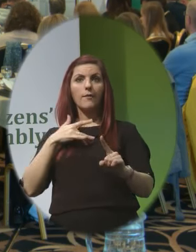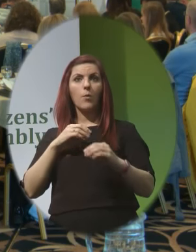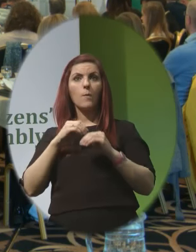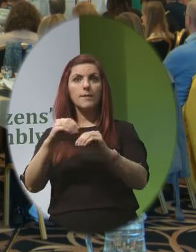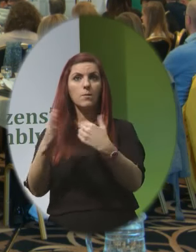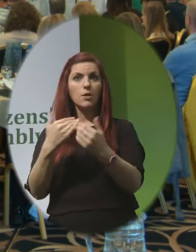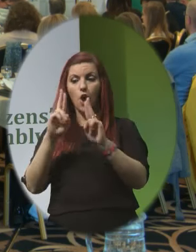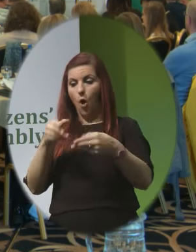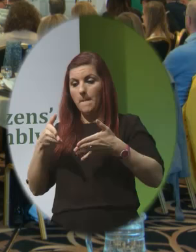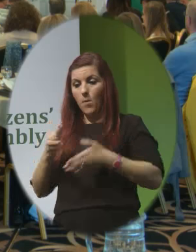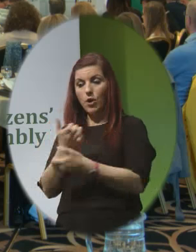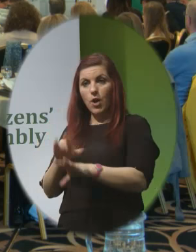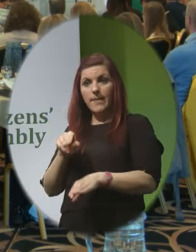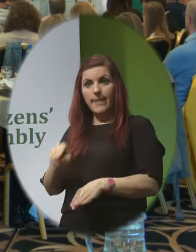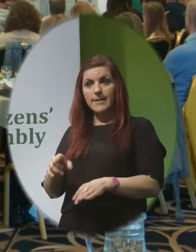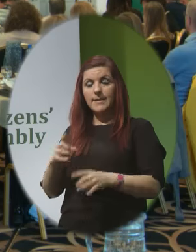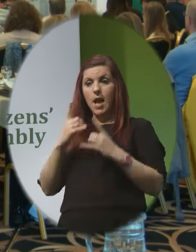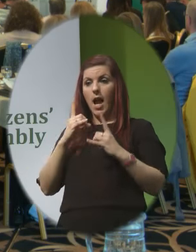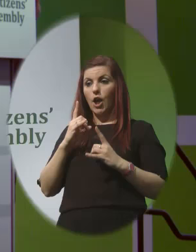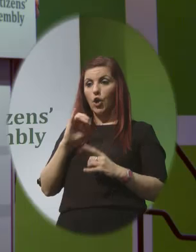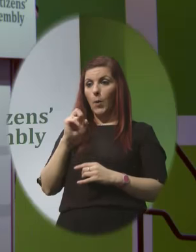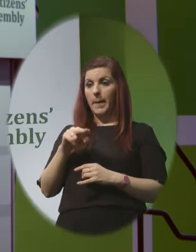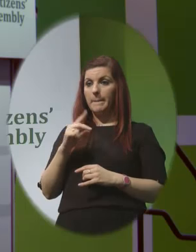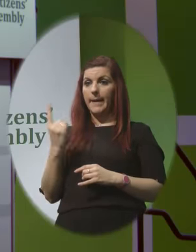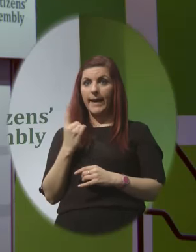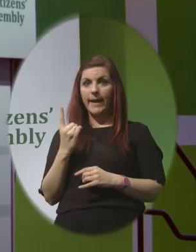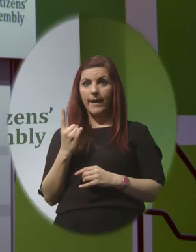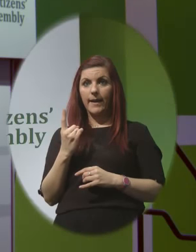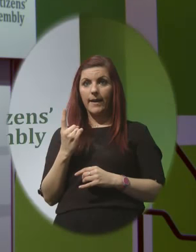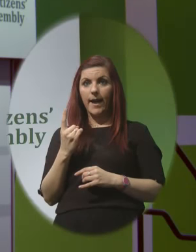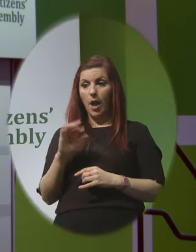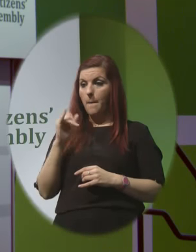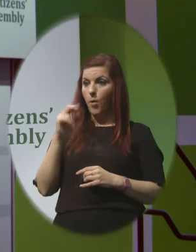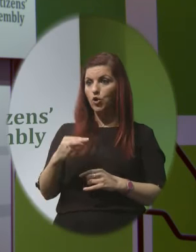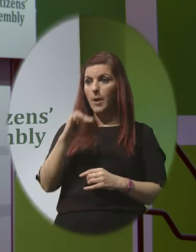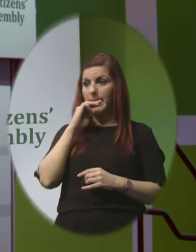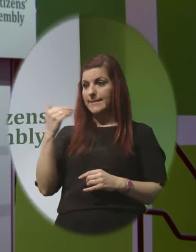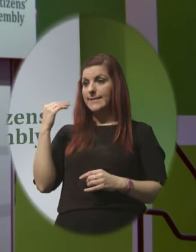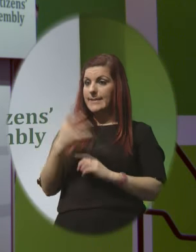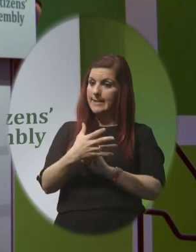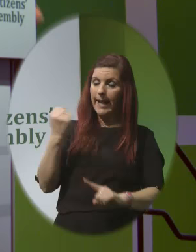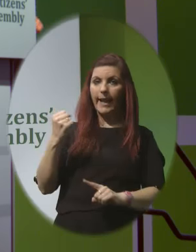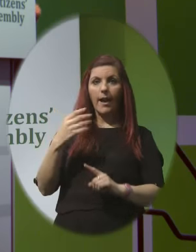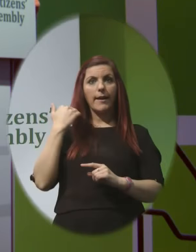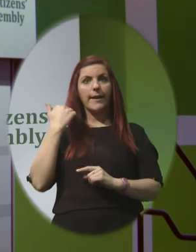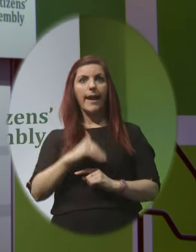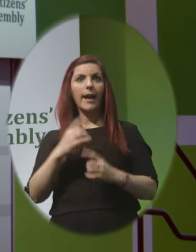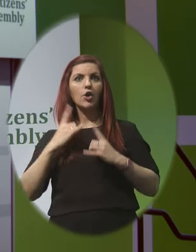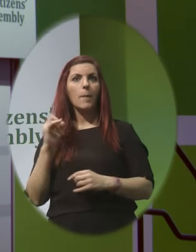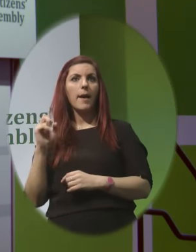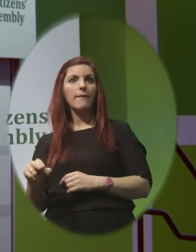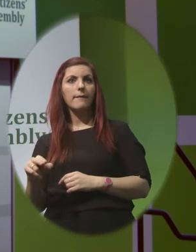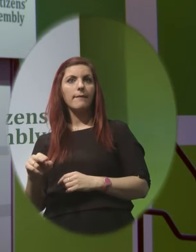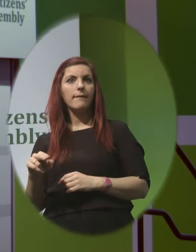consequently that abortion is the taking of a human life This is an assertion based on scientific evidence And is not dependent